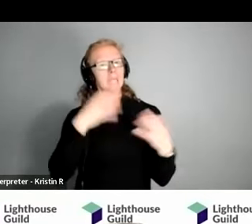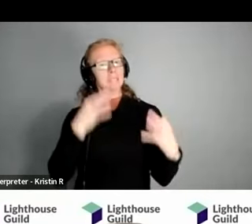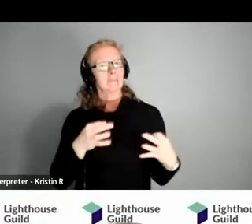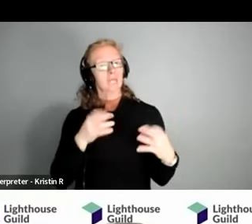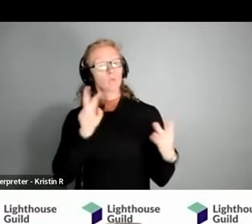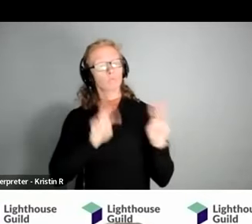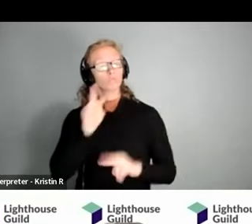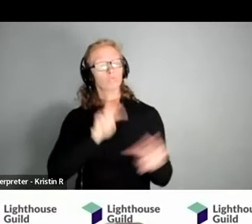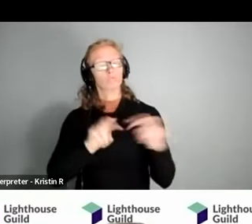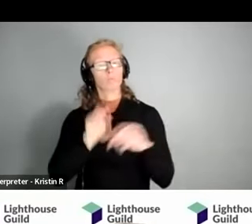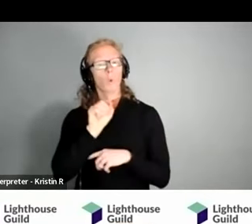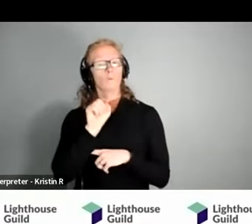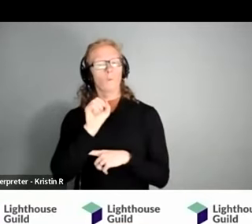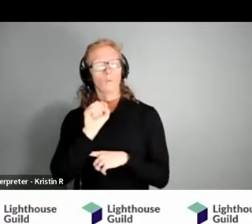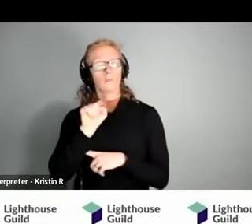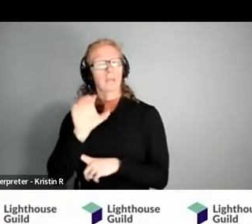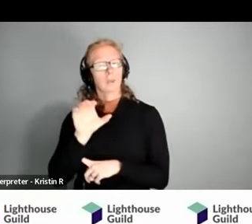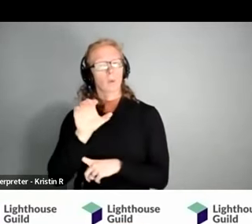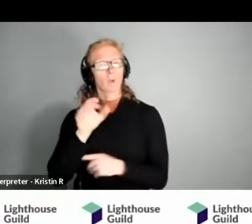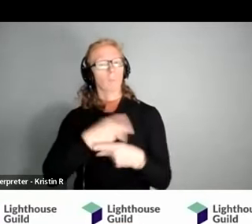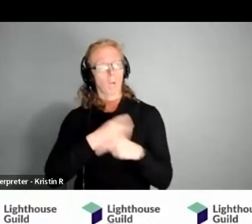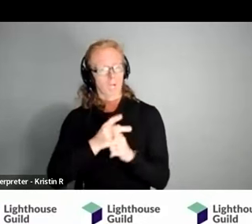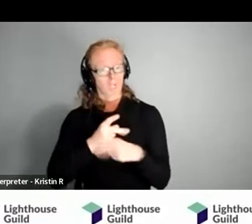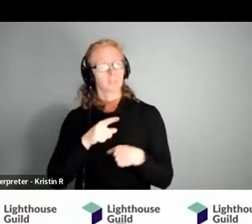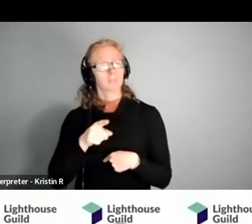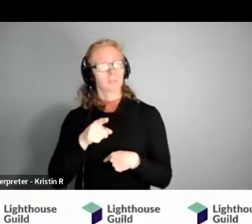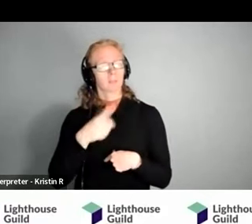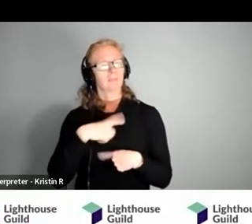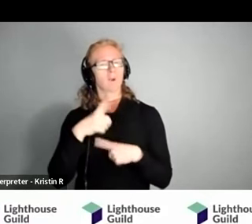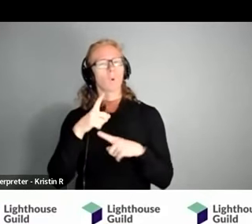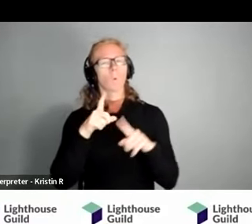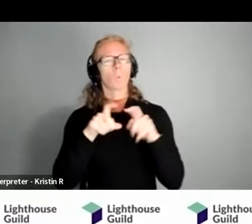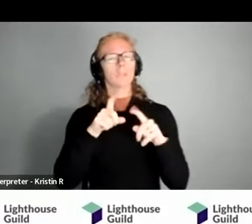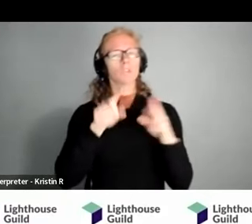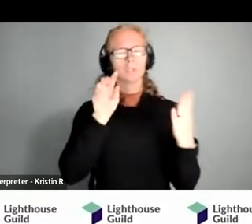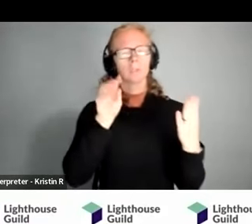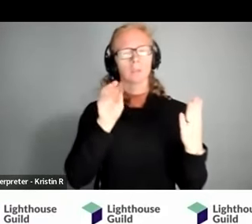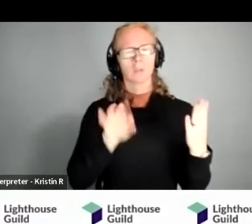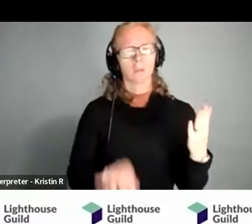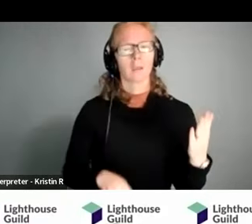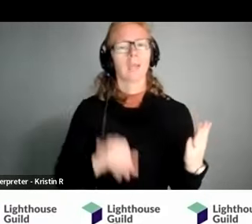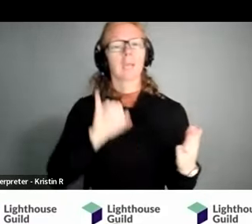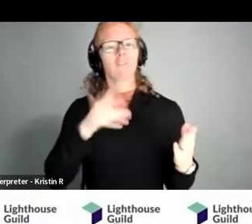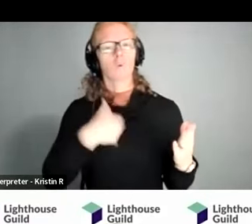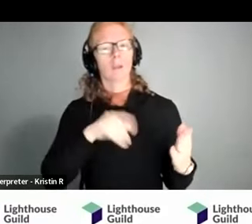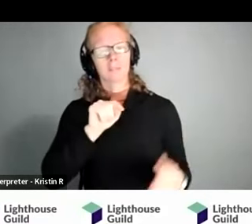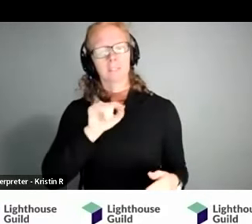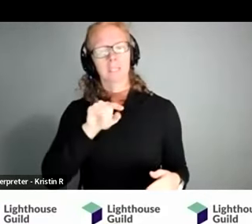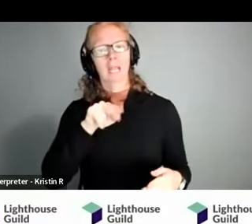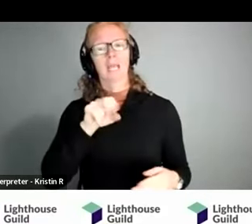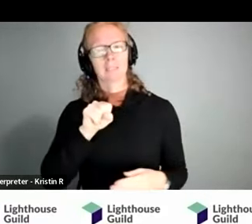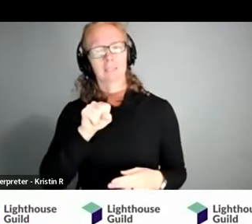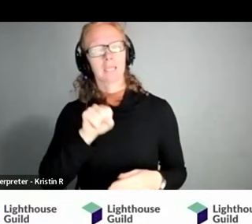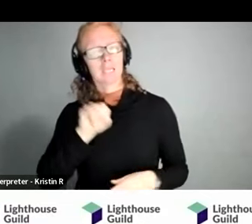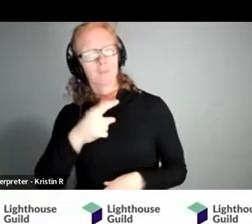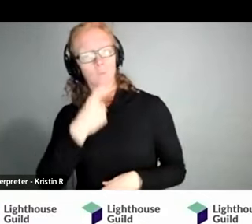um products and they give you a little questionnaire and they ask whether or not you have tinnitus tinnitus and